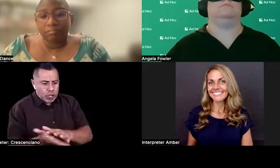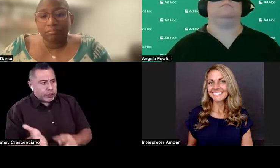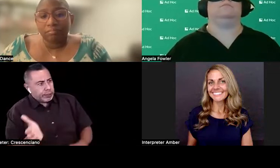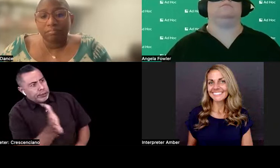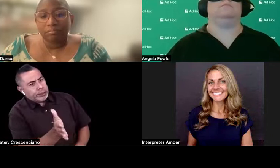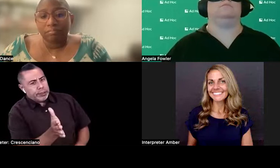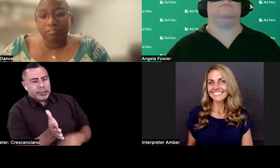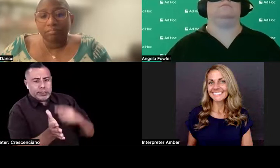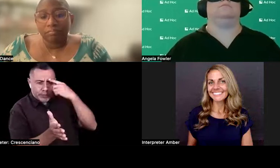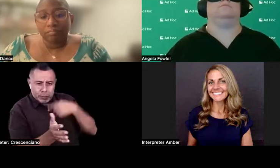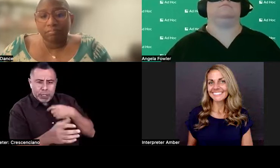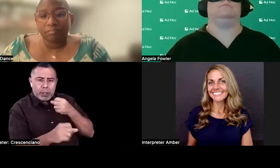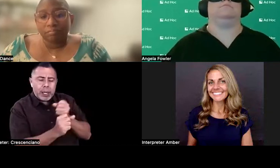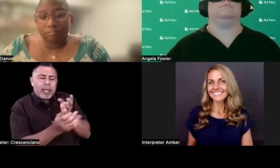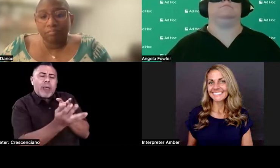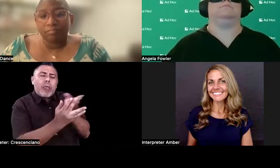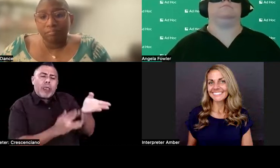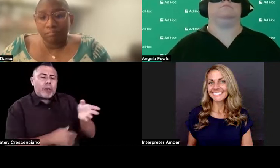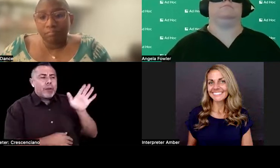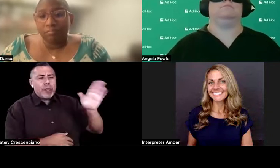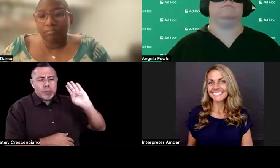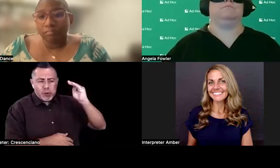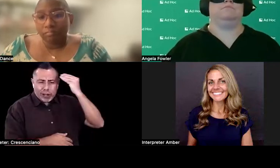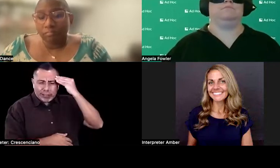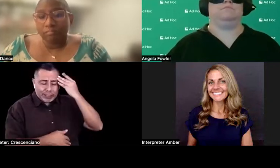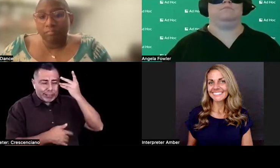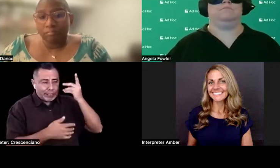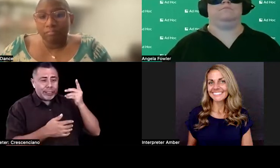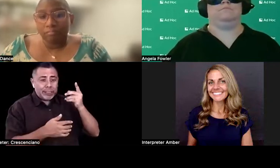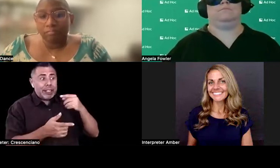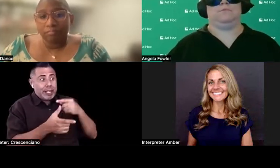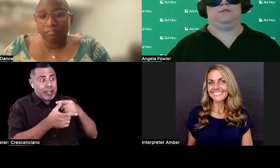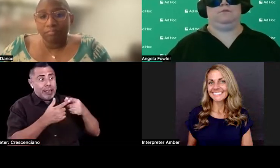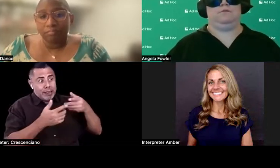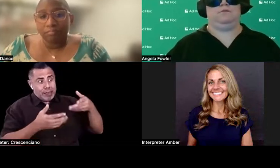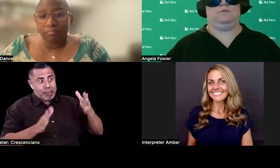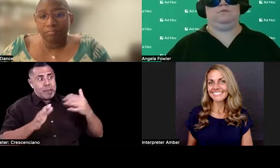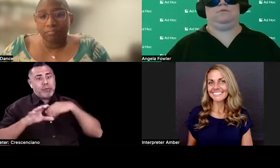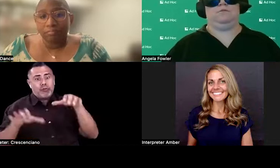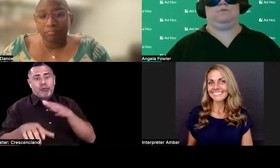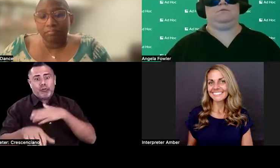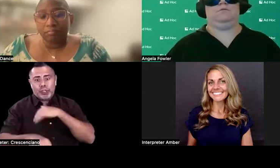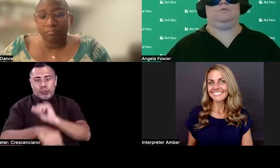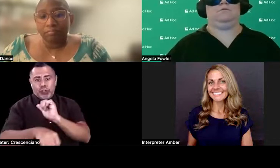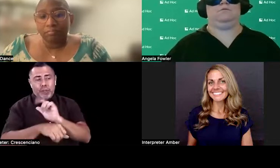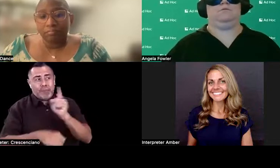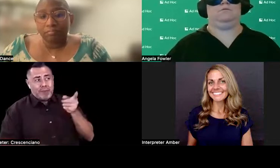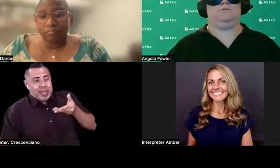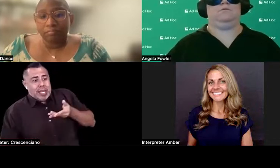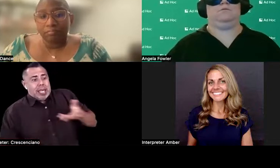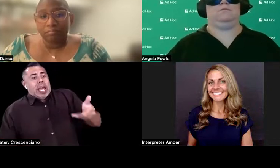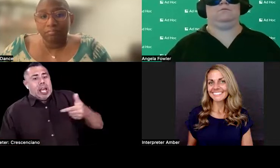bureaucracy to, to do my job, which I was hired to do. So there's a little bit of a disconnect because the assumption